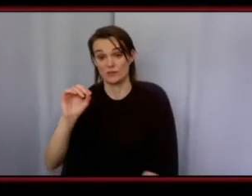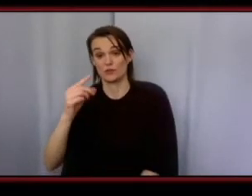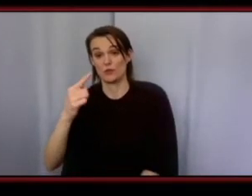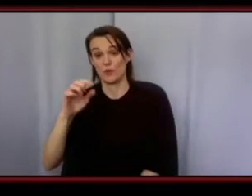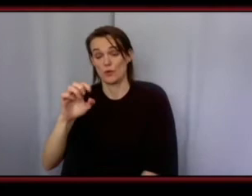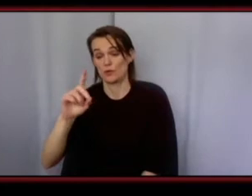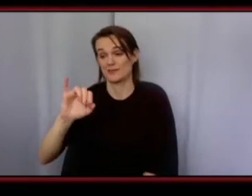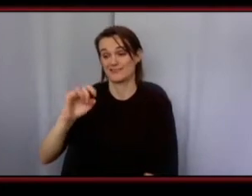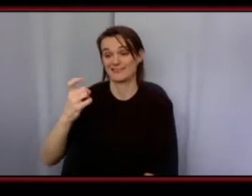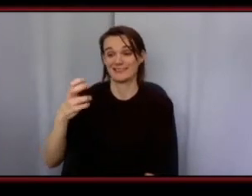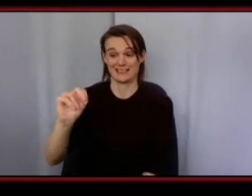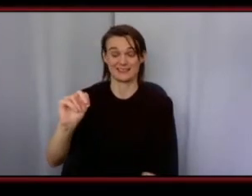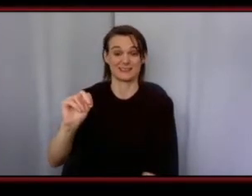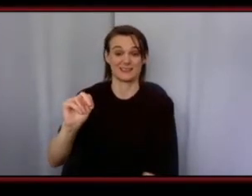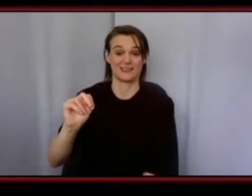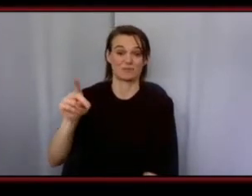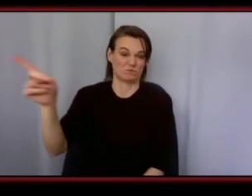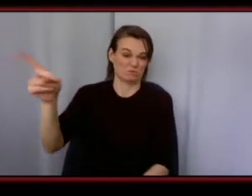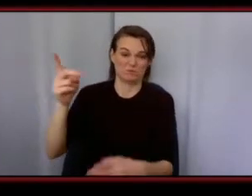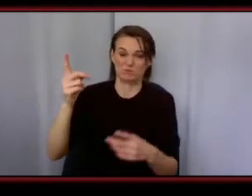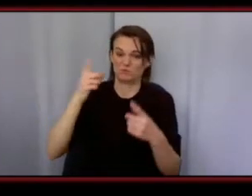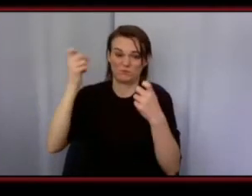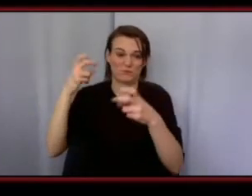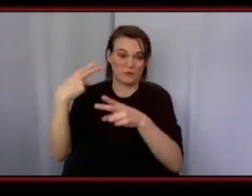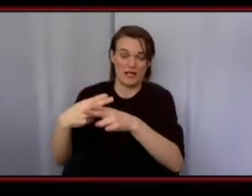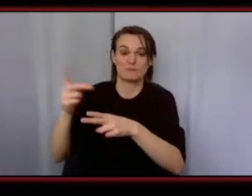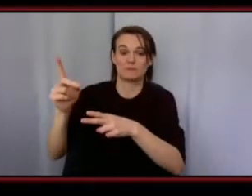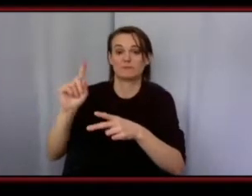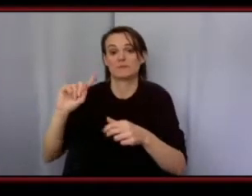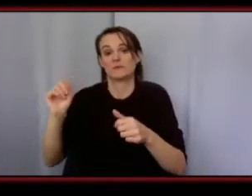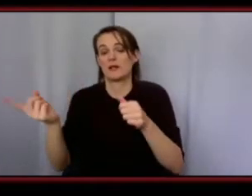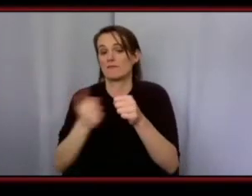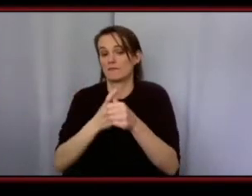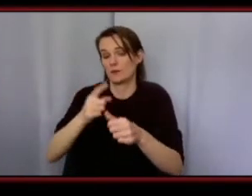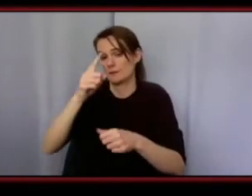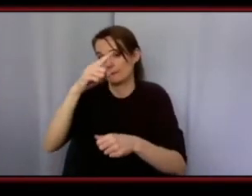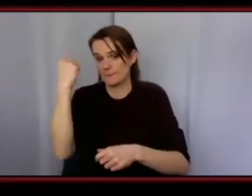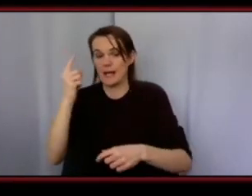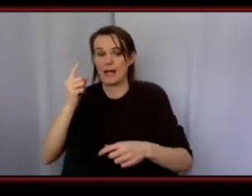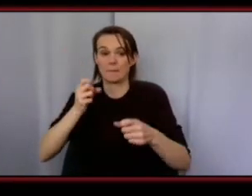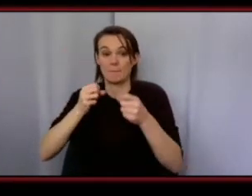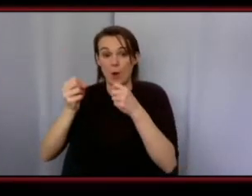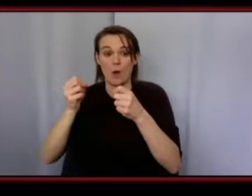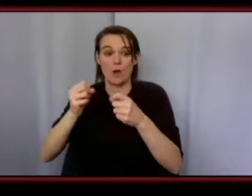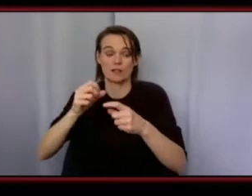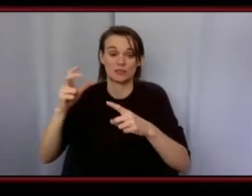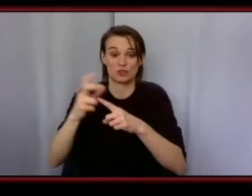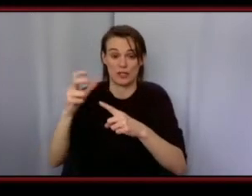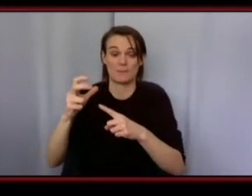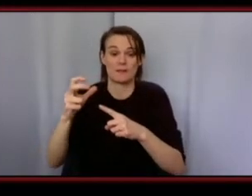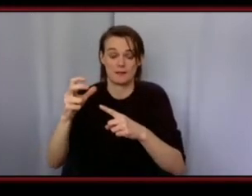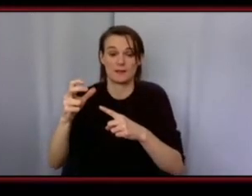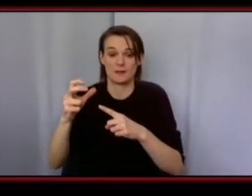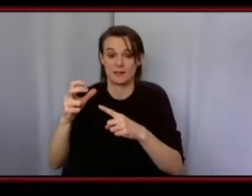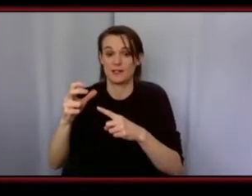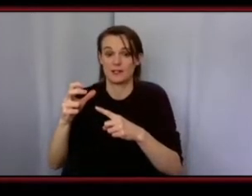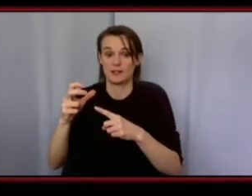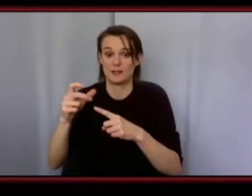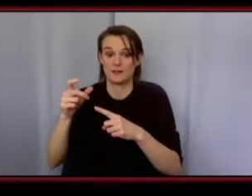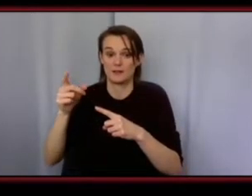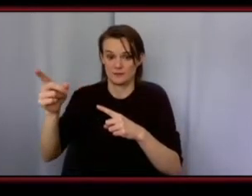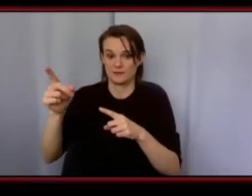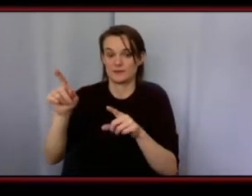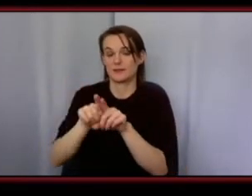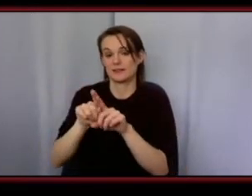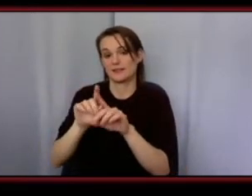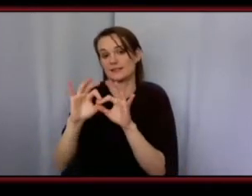um like he's very notable he's like the first black boxing champion and uh he's like my family last